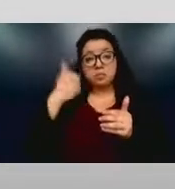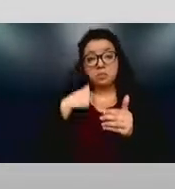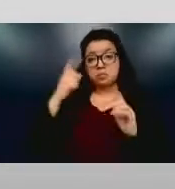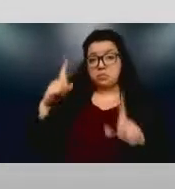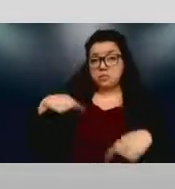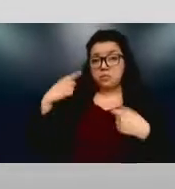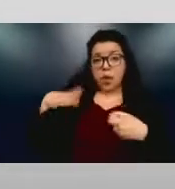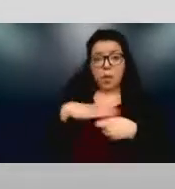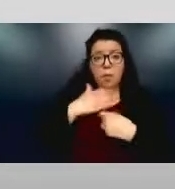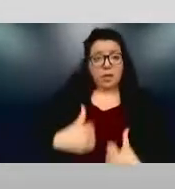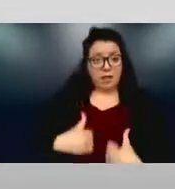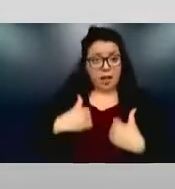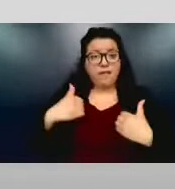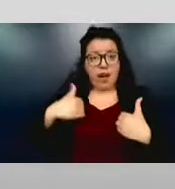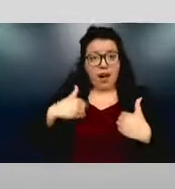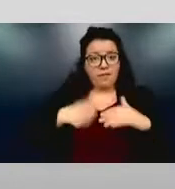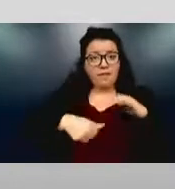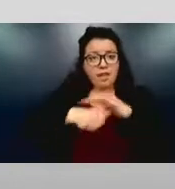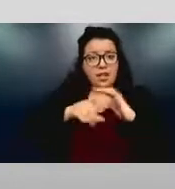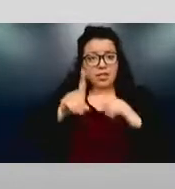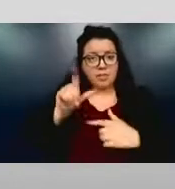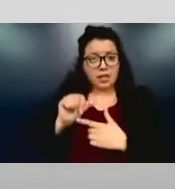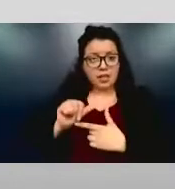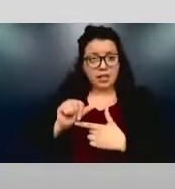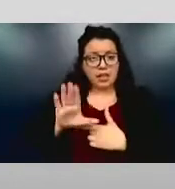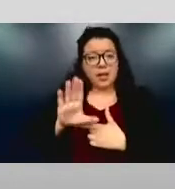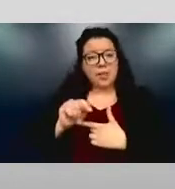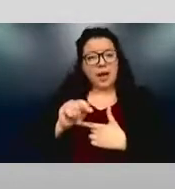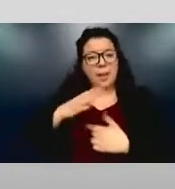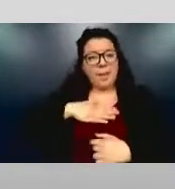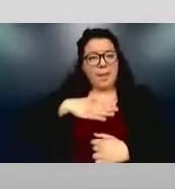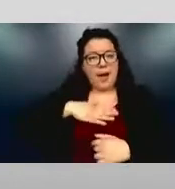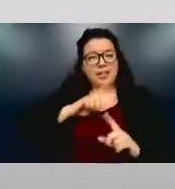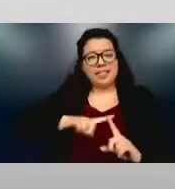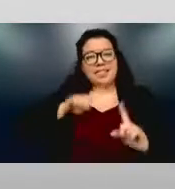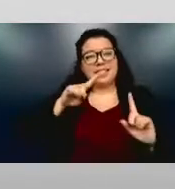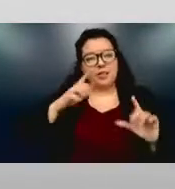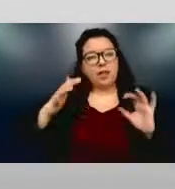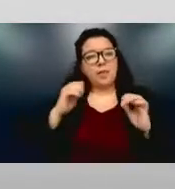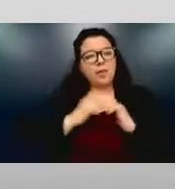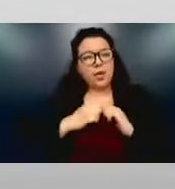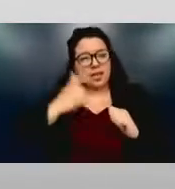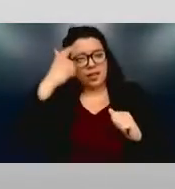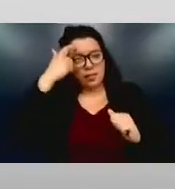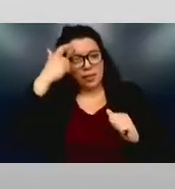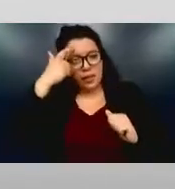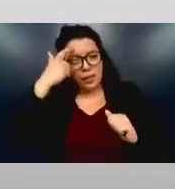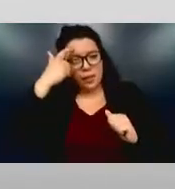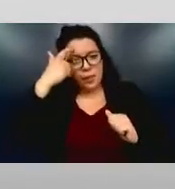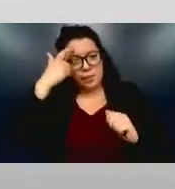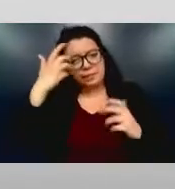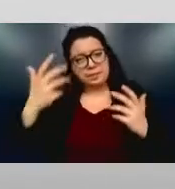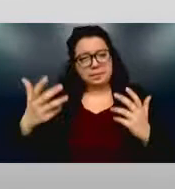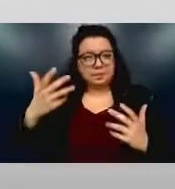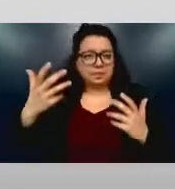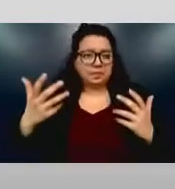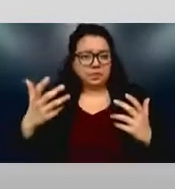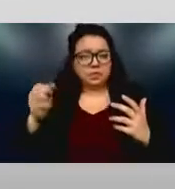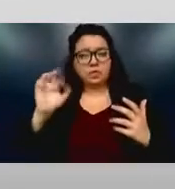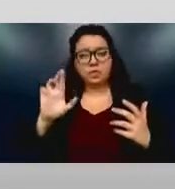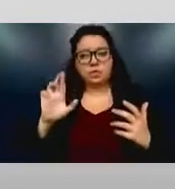but it's a lot different than having a mental or